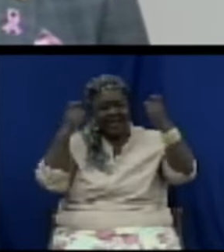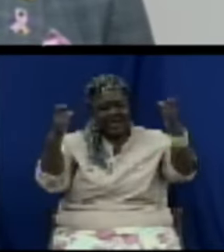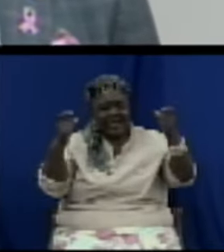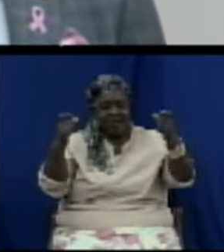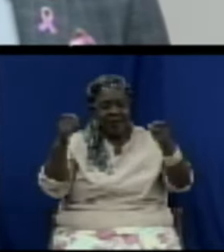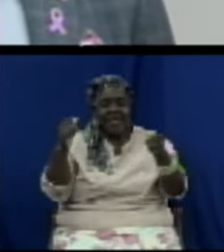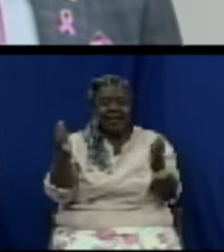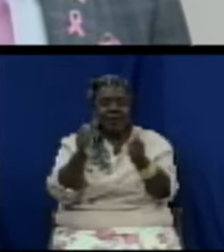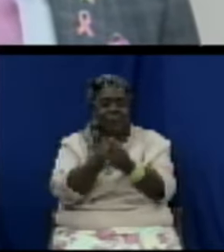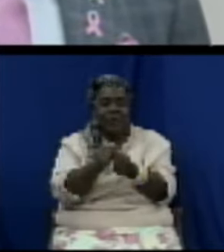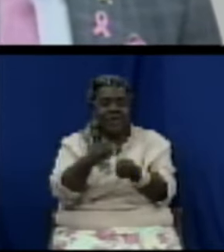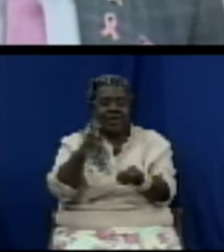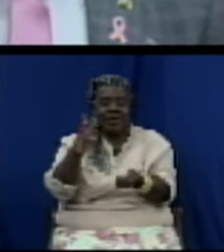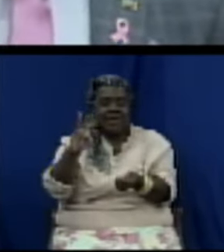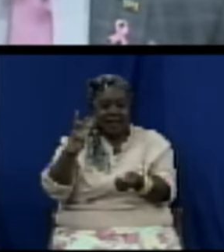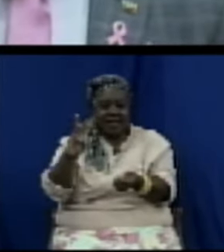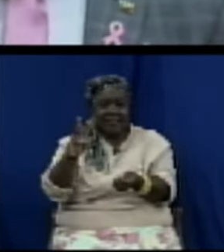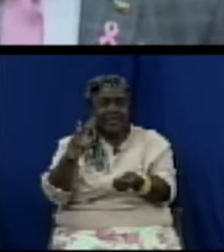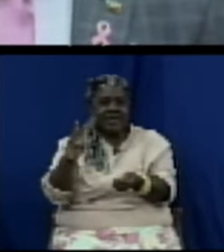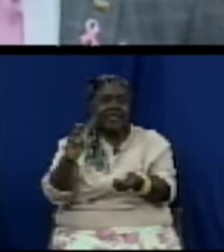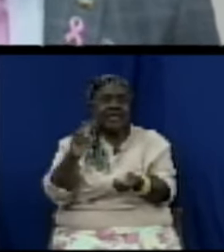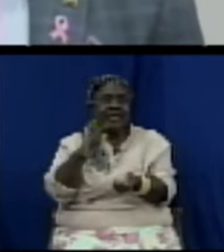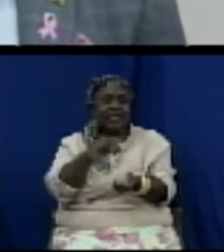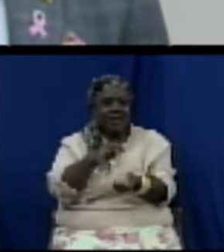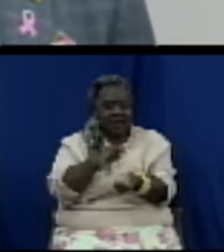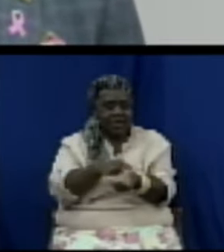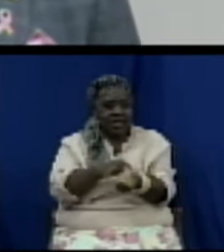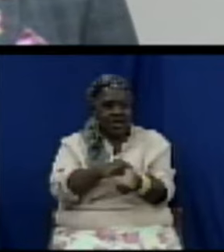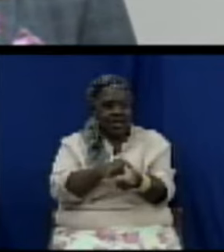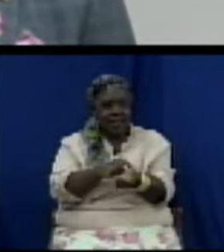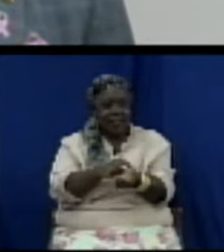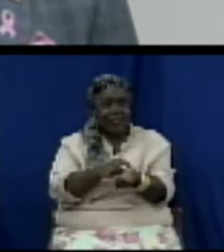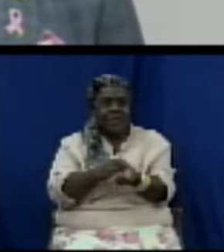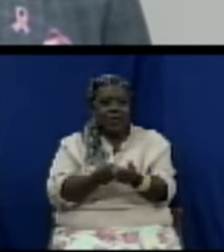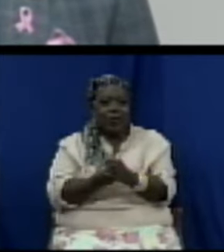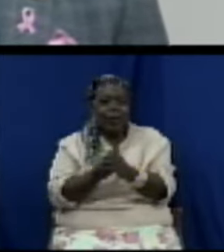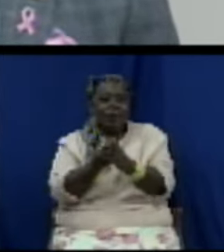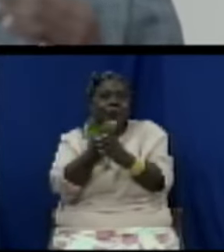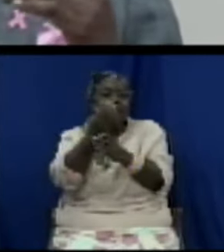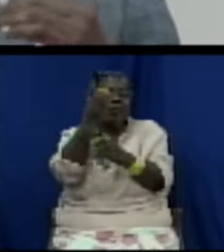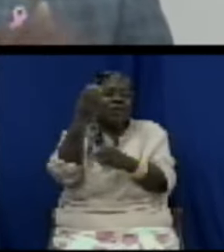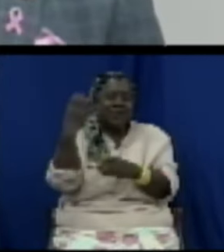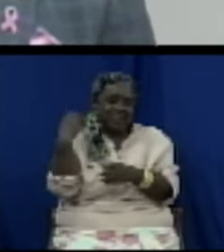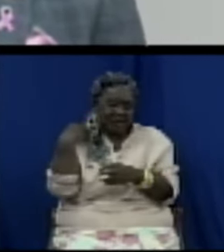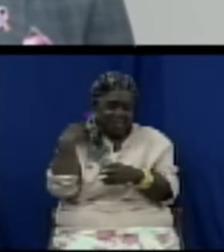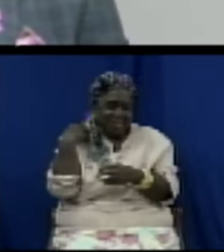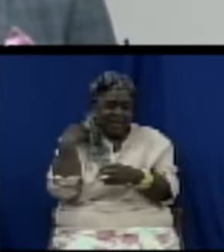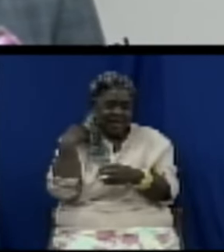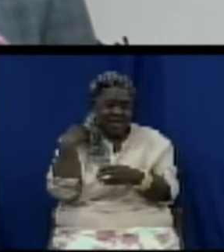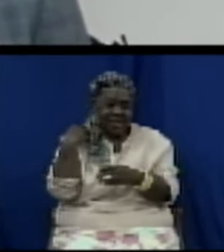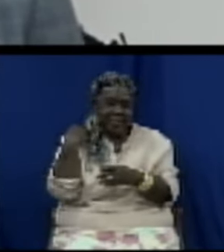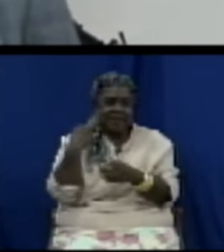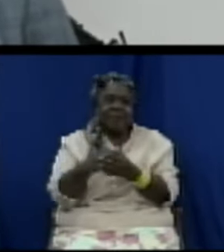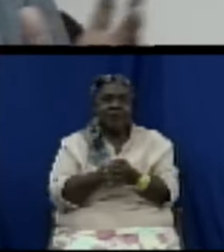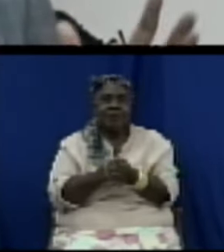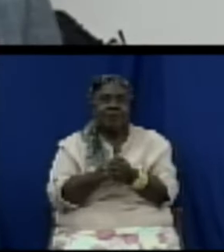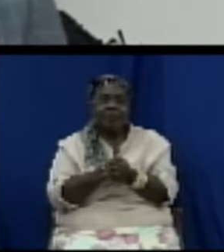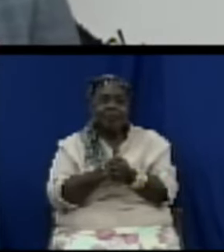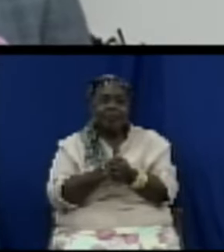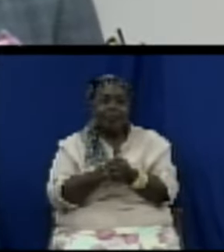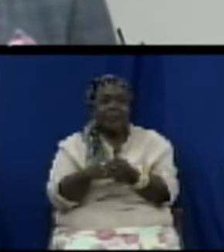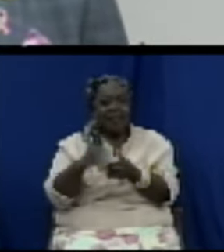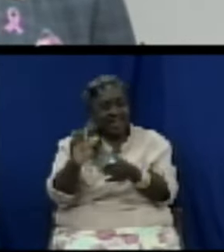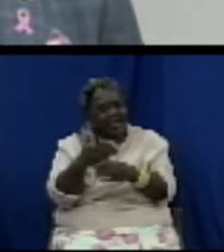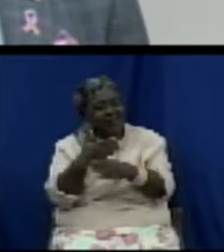a process of interviews, a rigorous process. A committee was put together, a panel, and then they were scored, and the scores were shared with